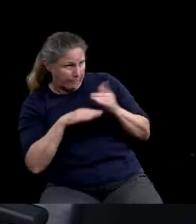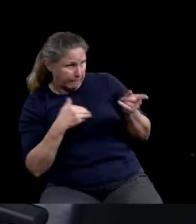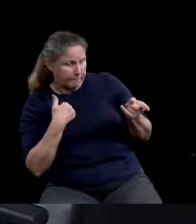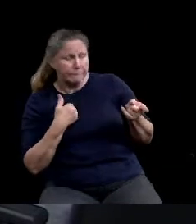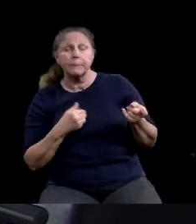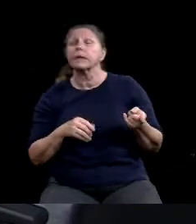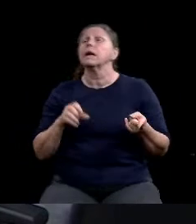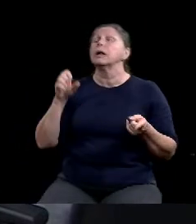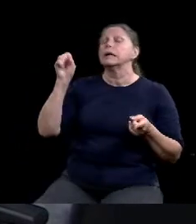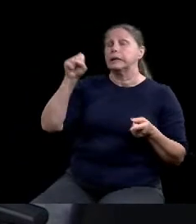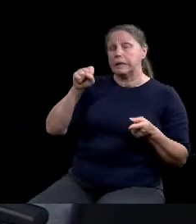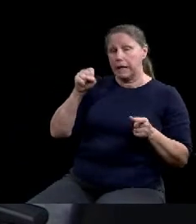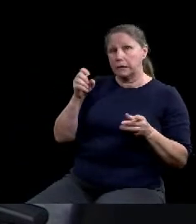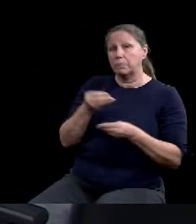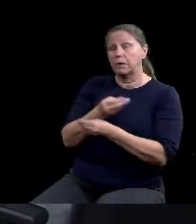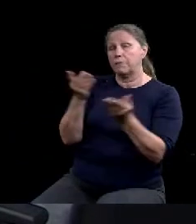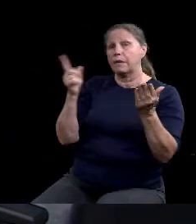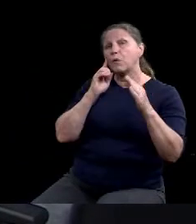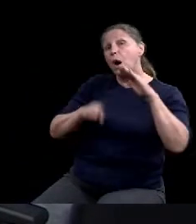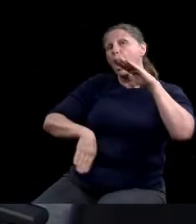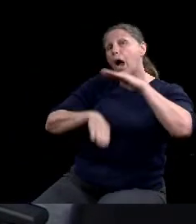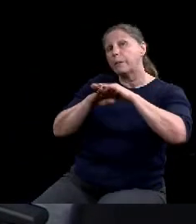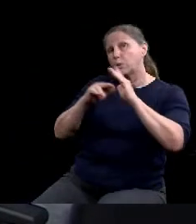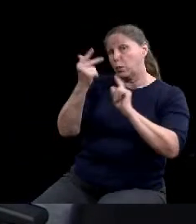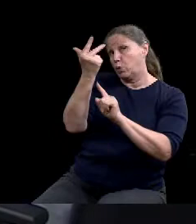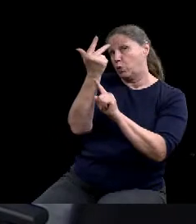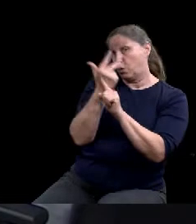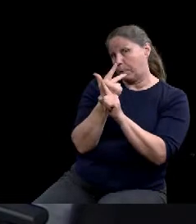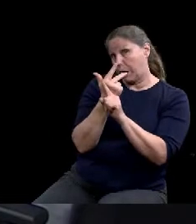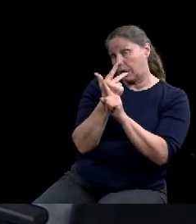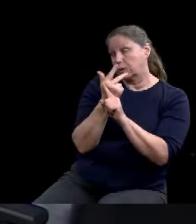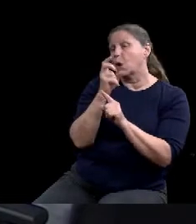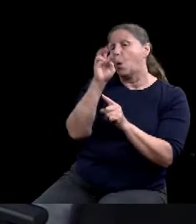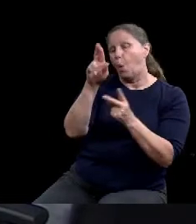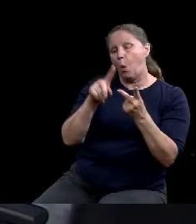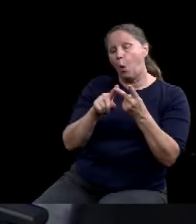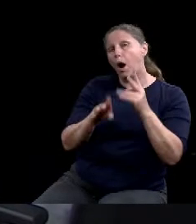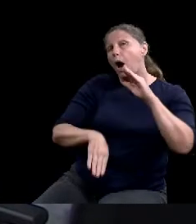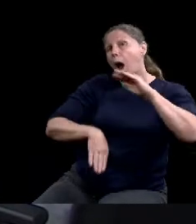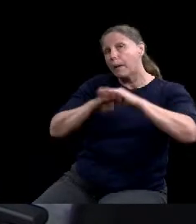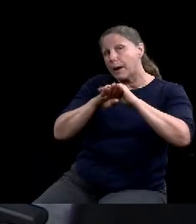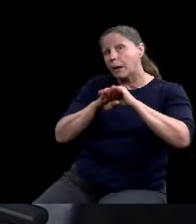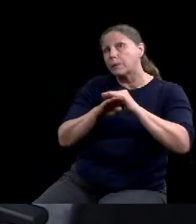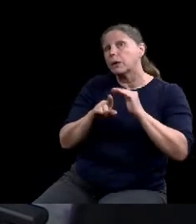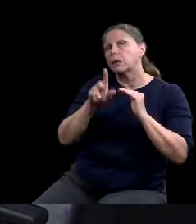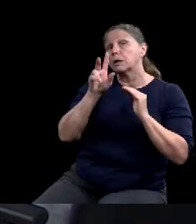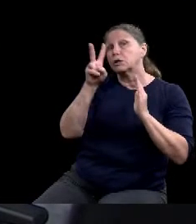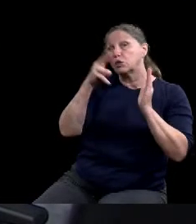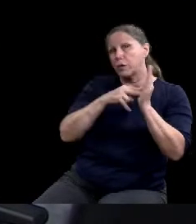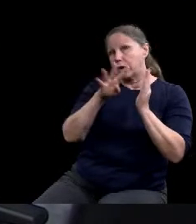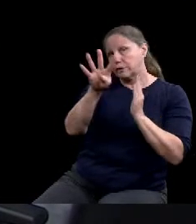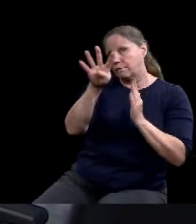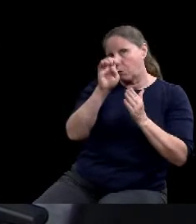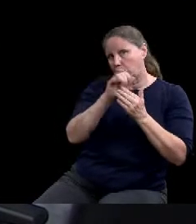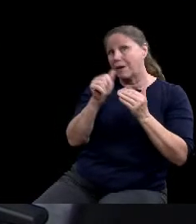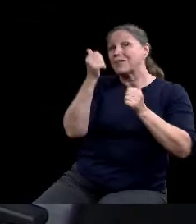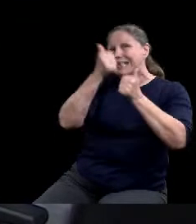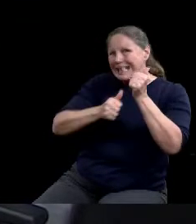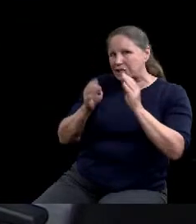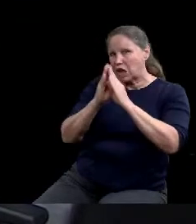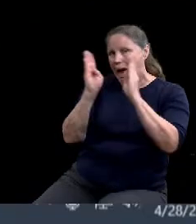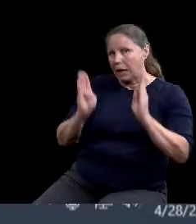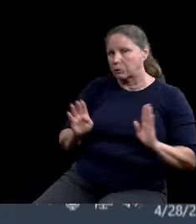months and or up to a maximum of $2,400 per household. Okay. Thank you for that.